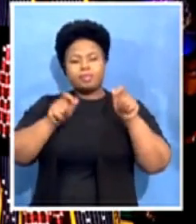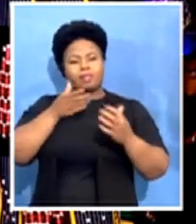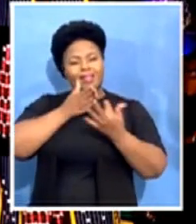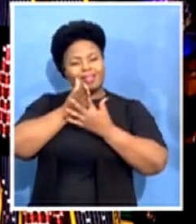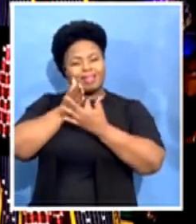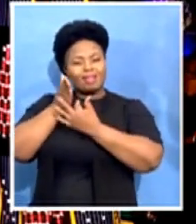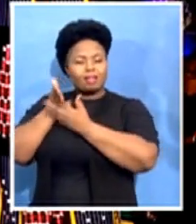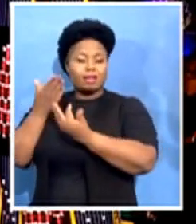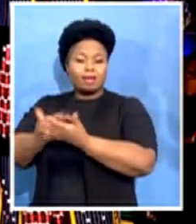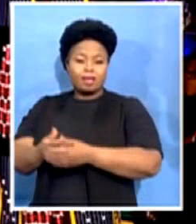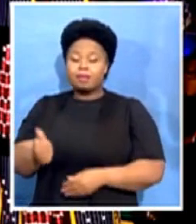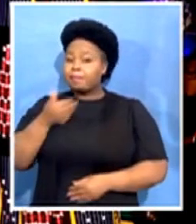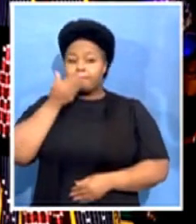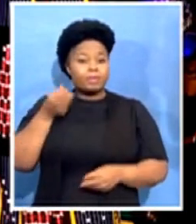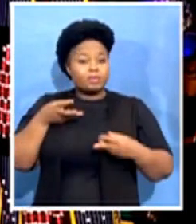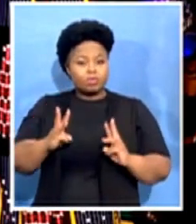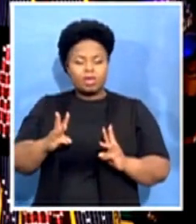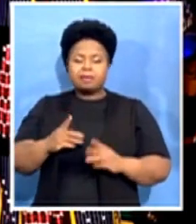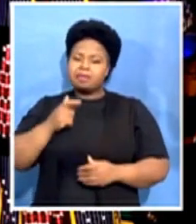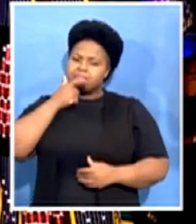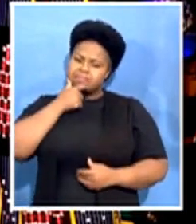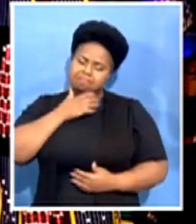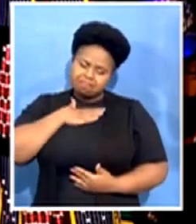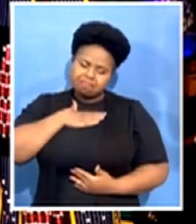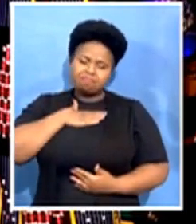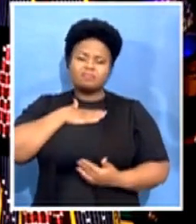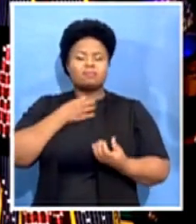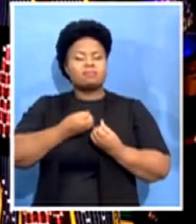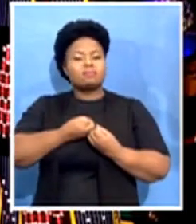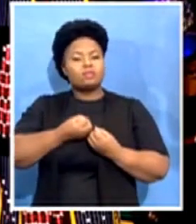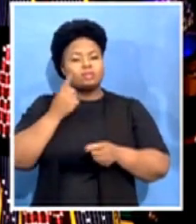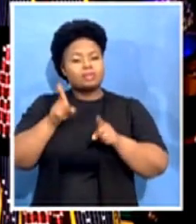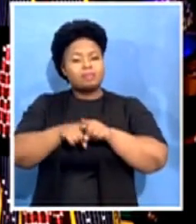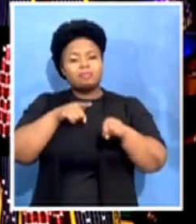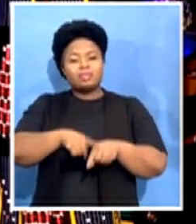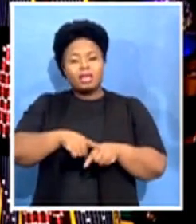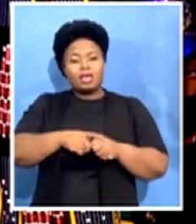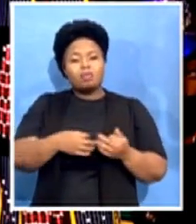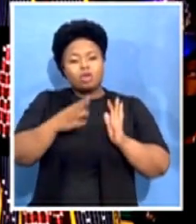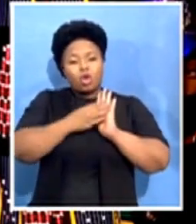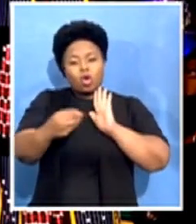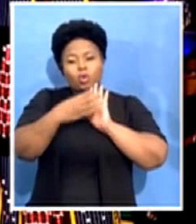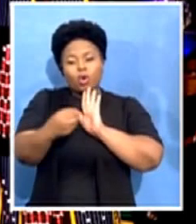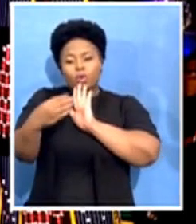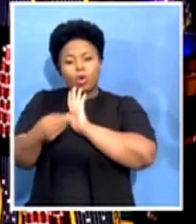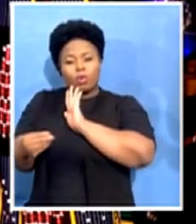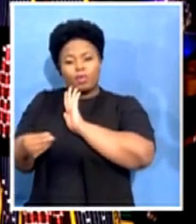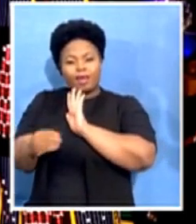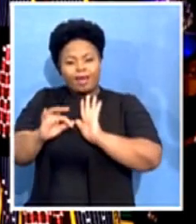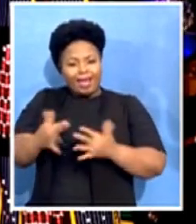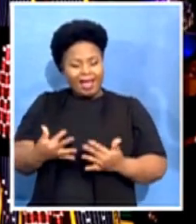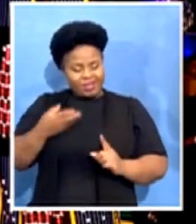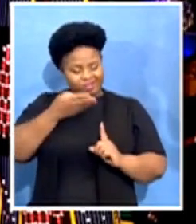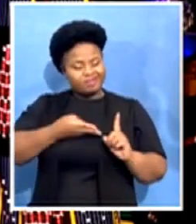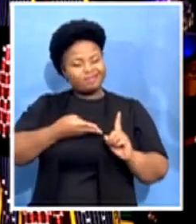mourn and multiply this phenomenal daughter of the soil therefore is for us to